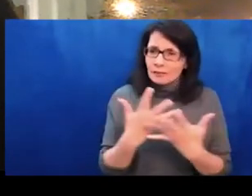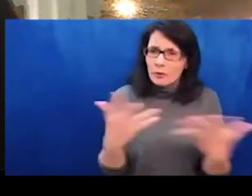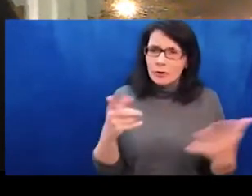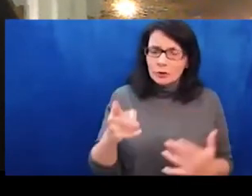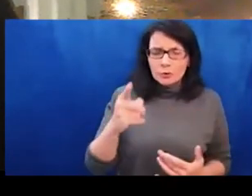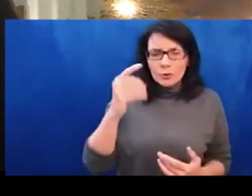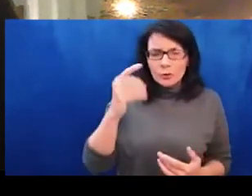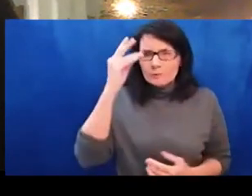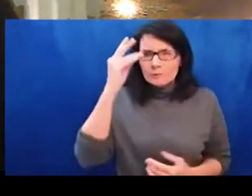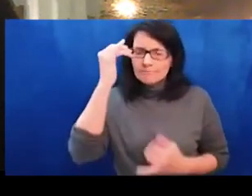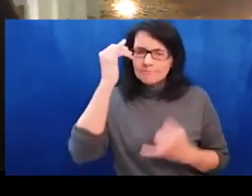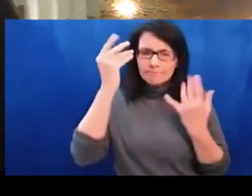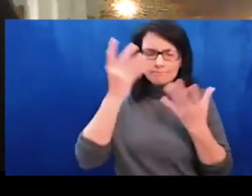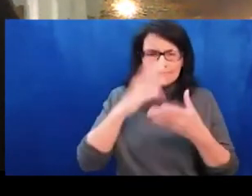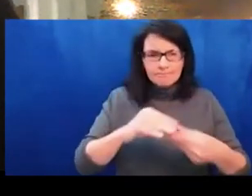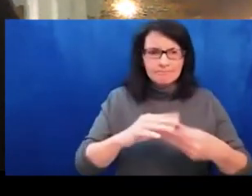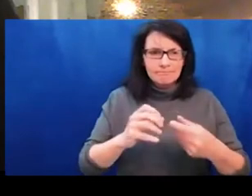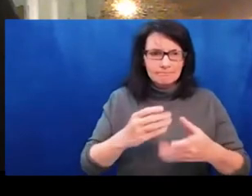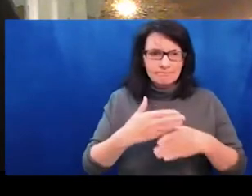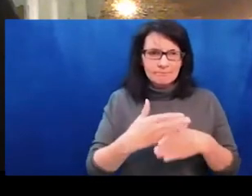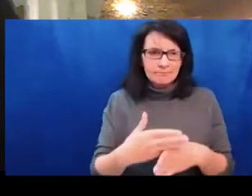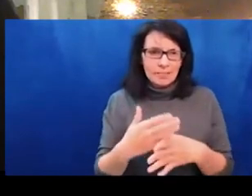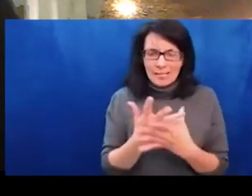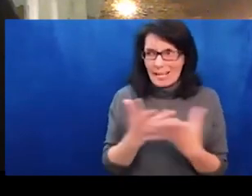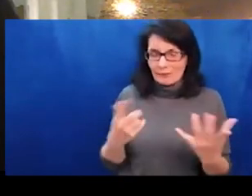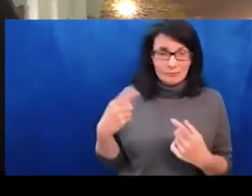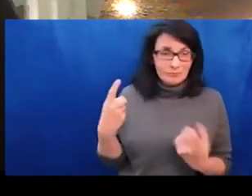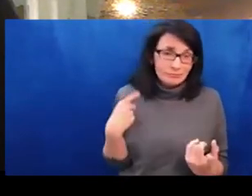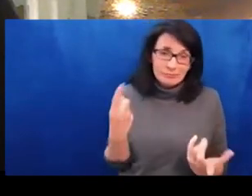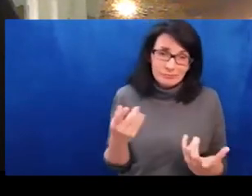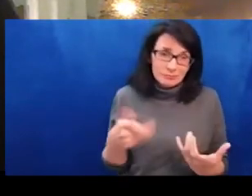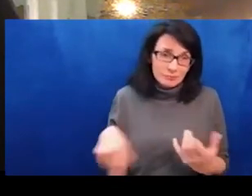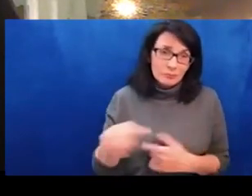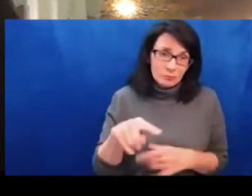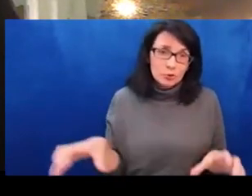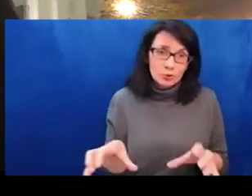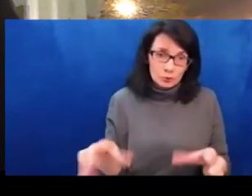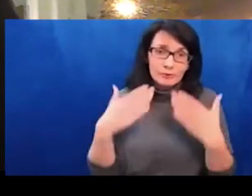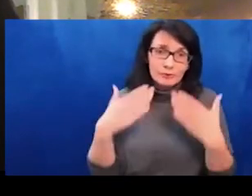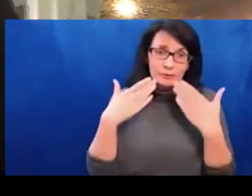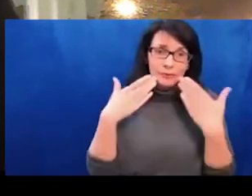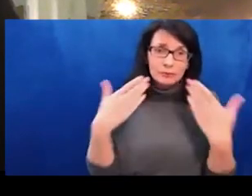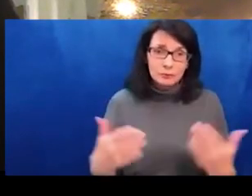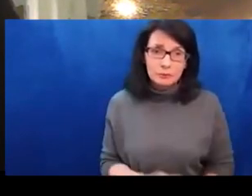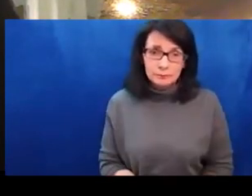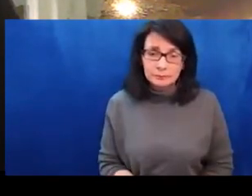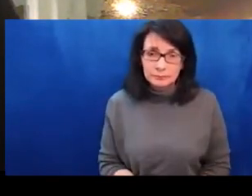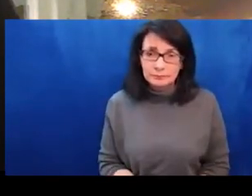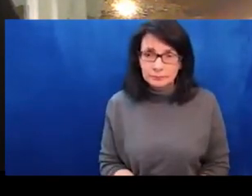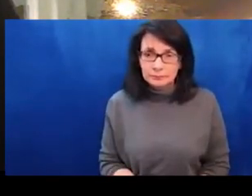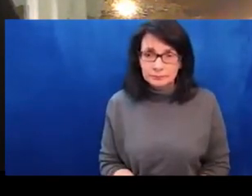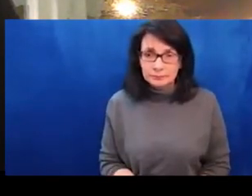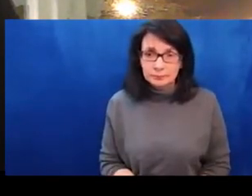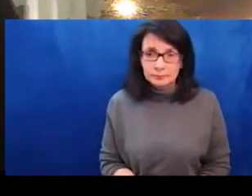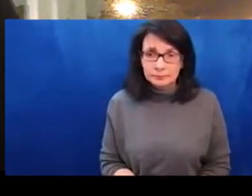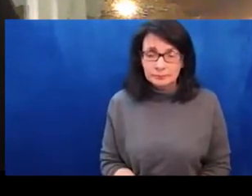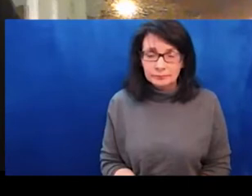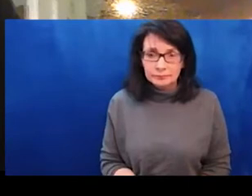to volunteer initiatives and organizations helping people in Ukraine.